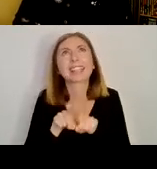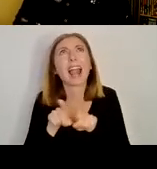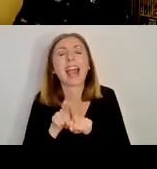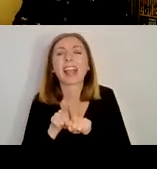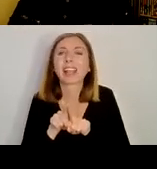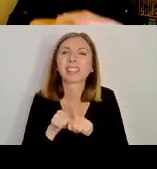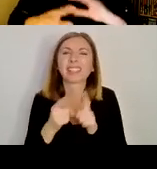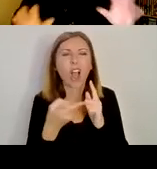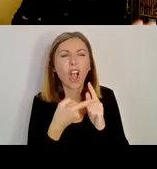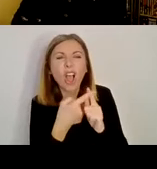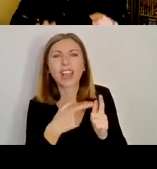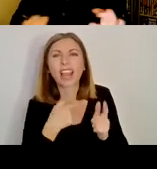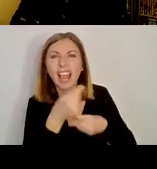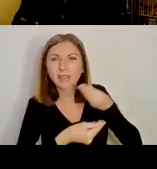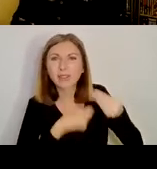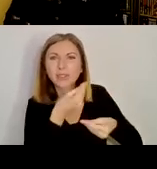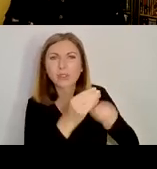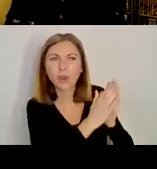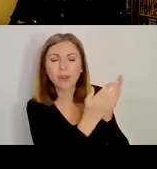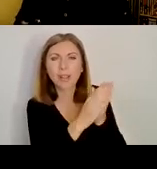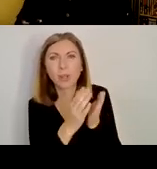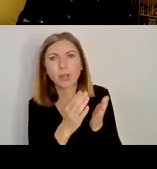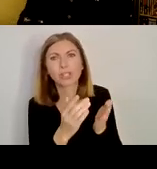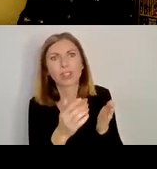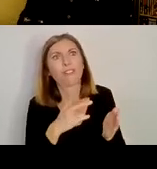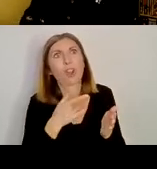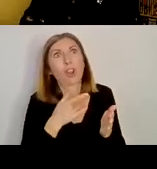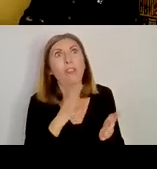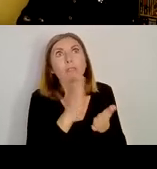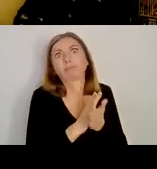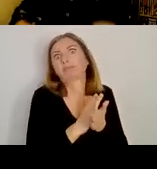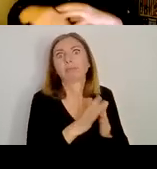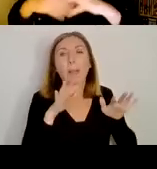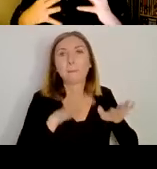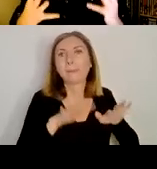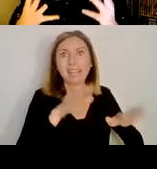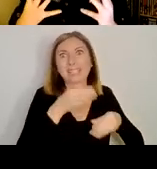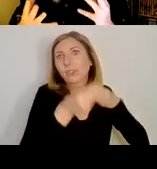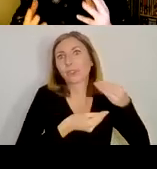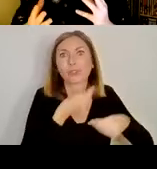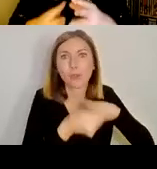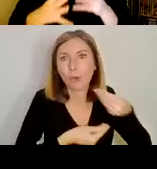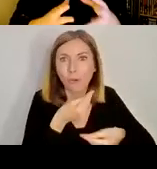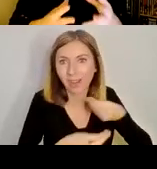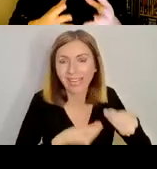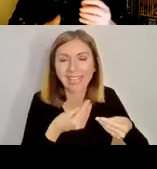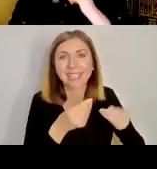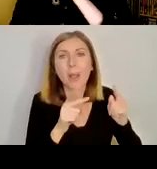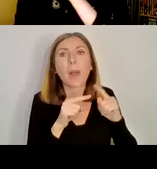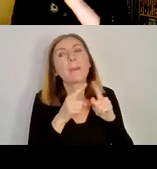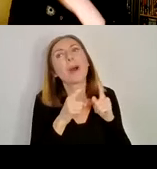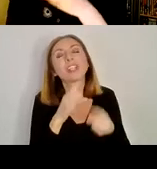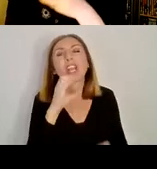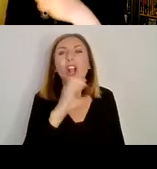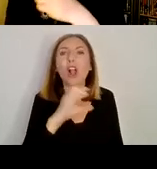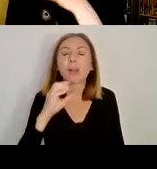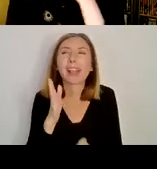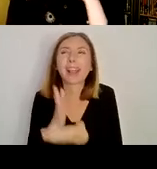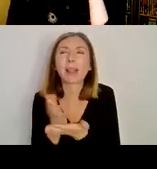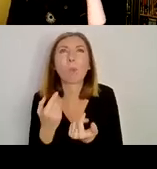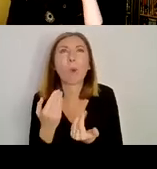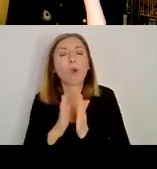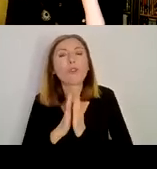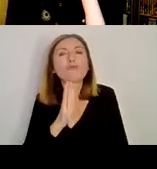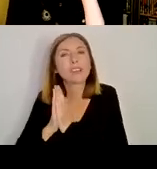full of sort of extremely miraculous and very sort of legendary events. The life of Columbo has a much